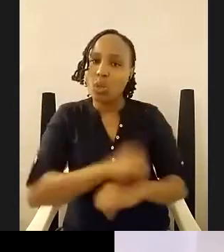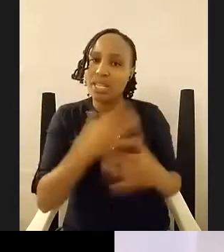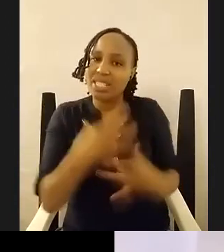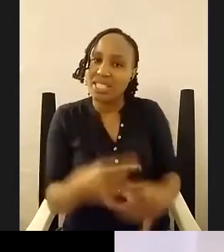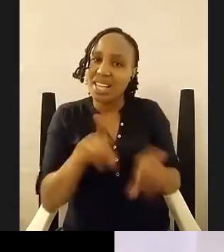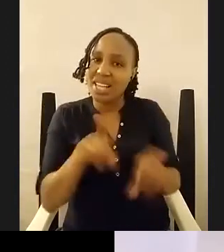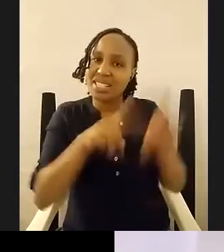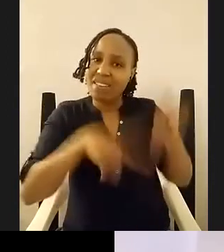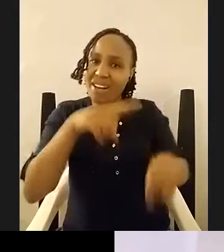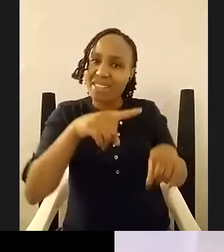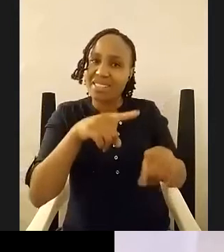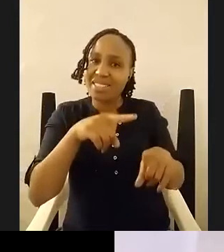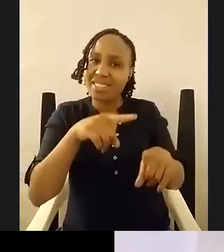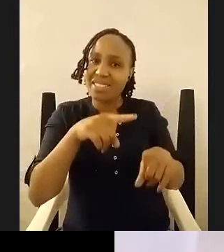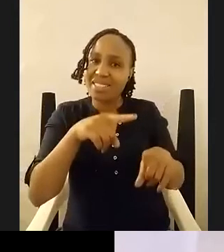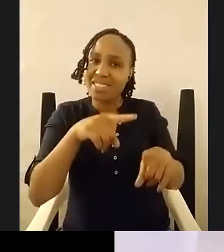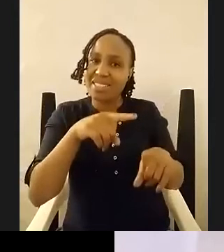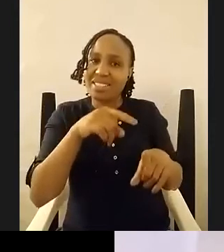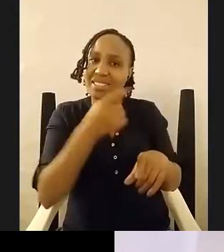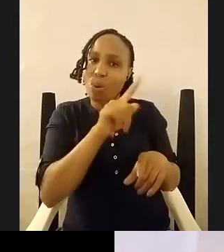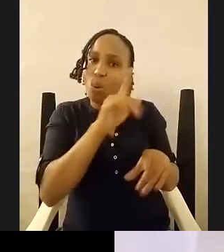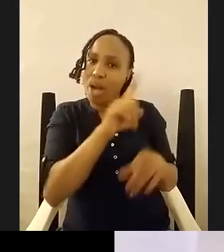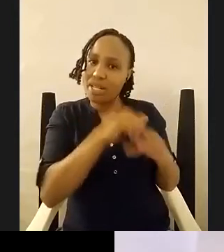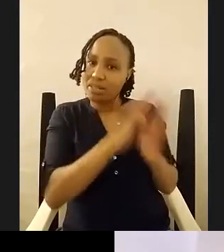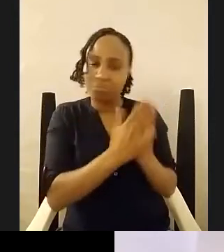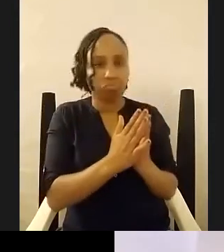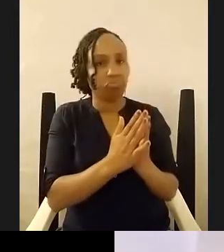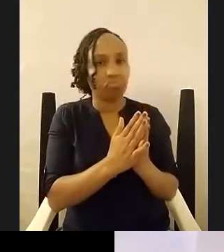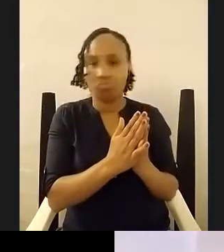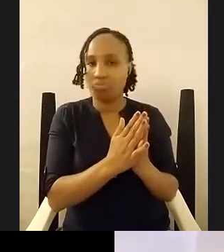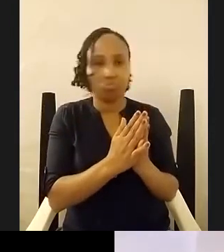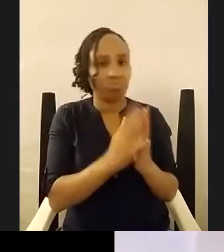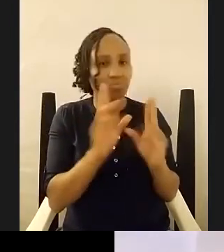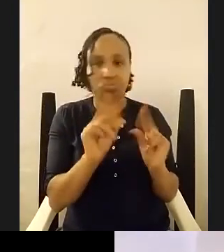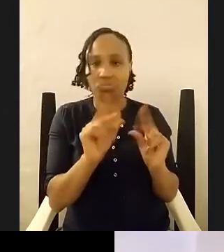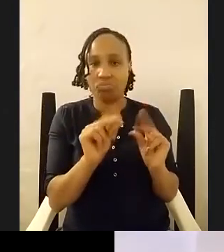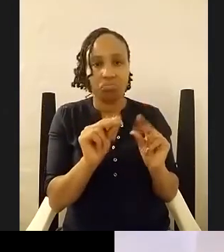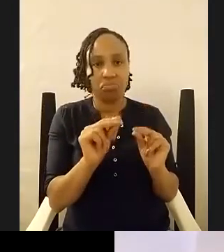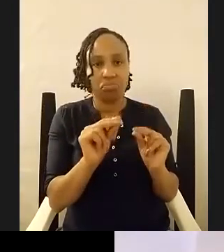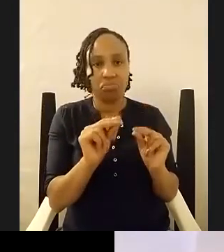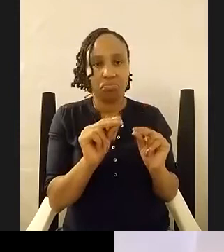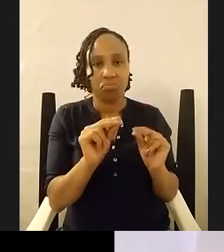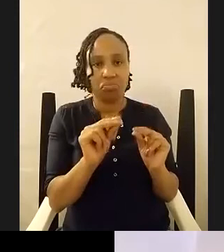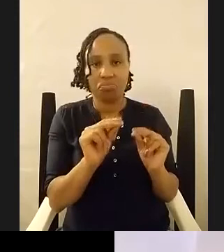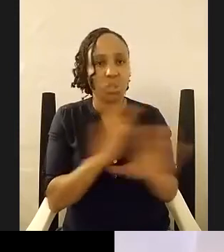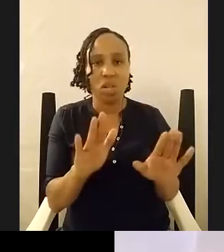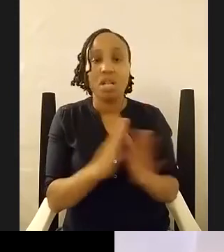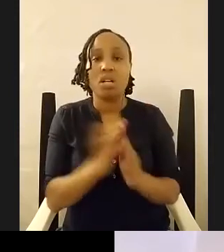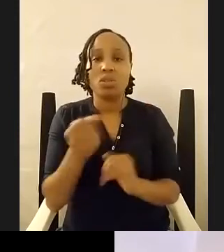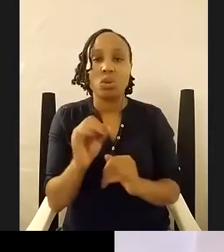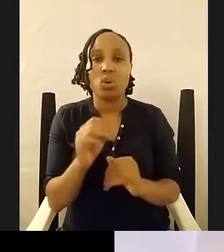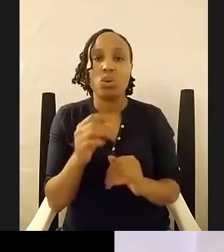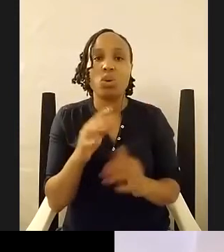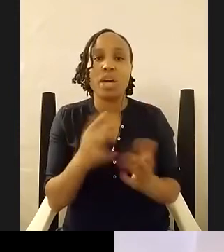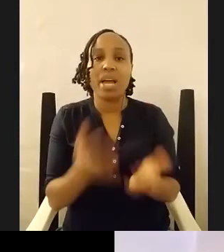ends of one heck to the no no not at all yeah fiction allows you to enhance details to an unrealistic degree that